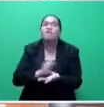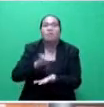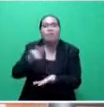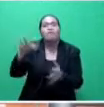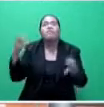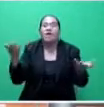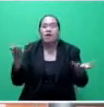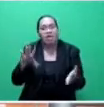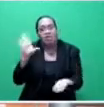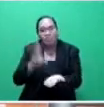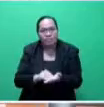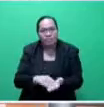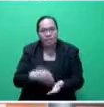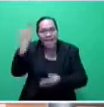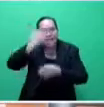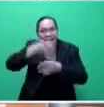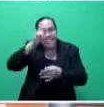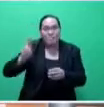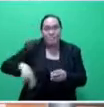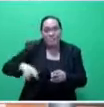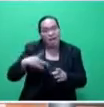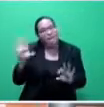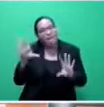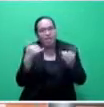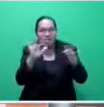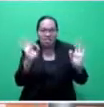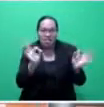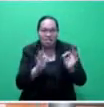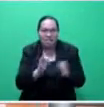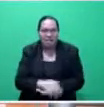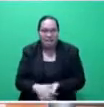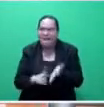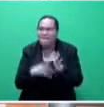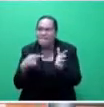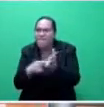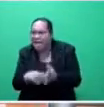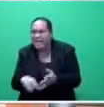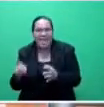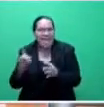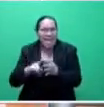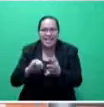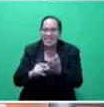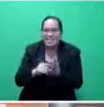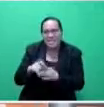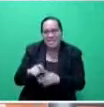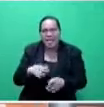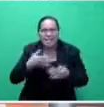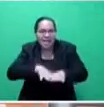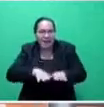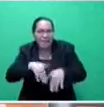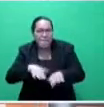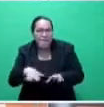area. Nightclubs, finished. The VAT, STT, ECAL, gone. Government industry,